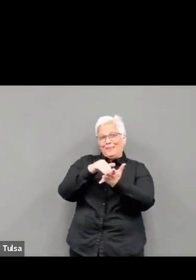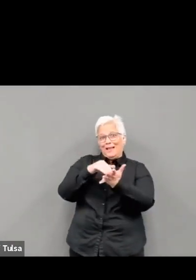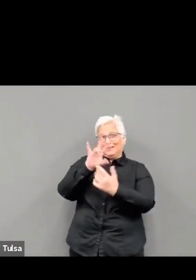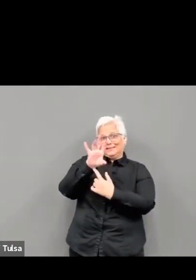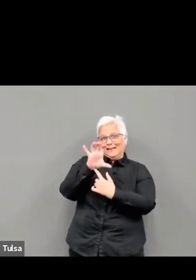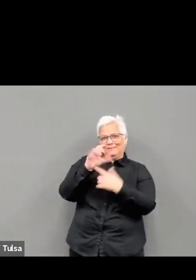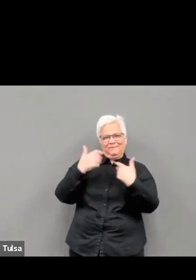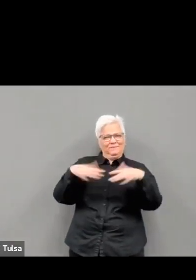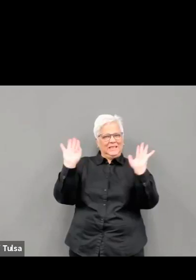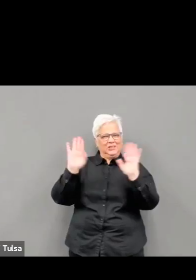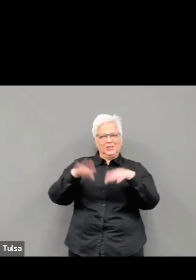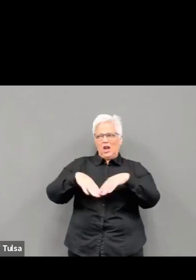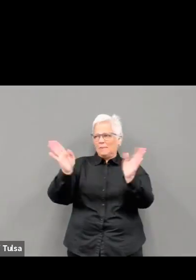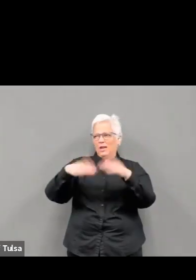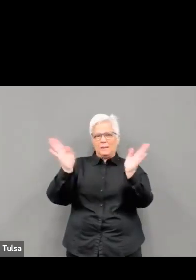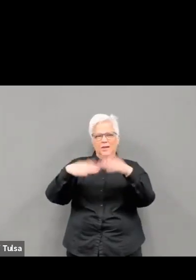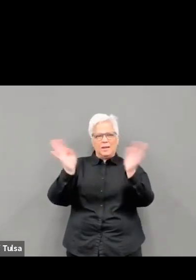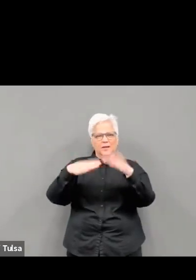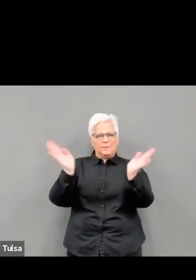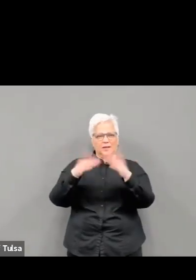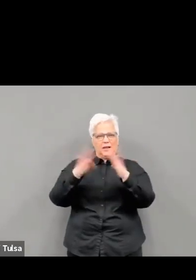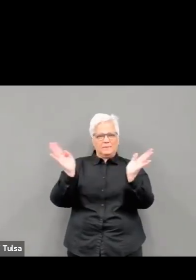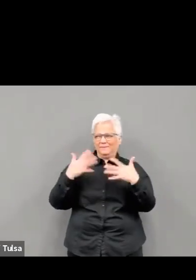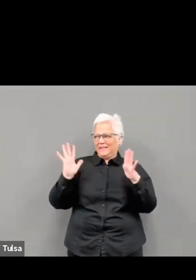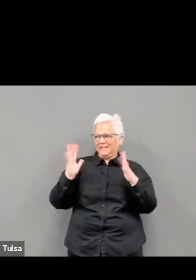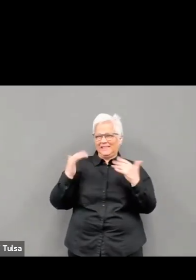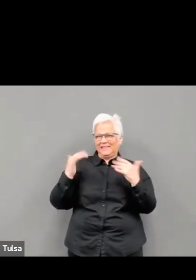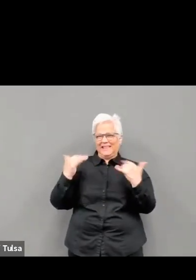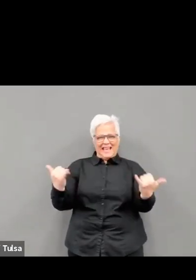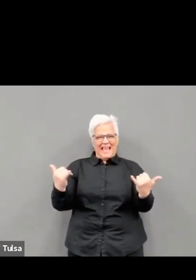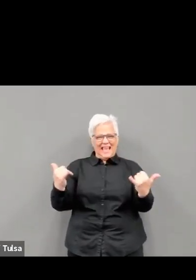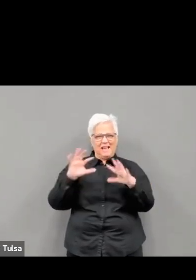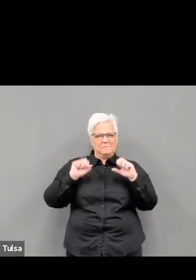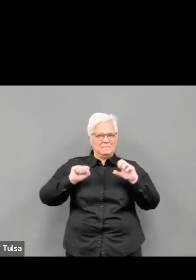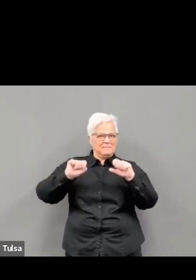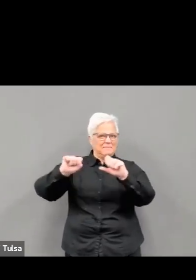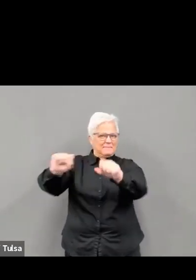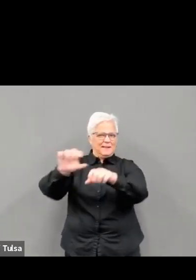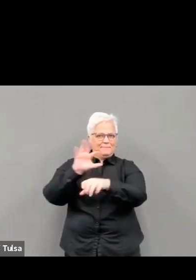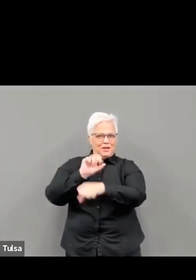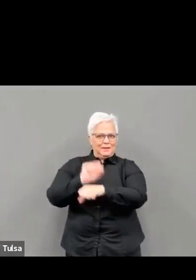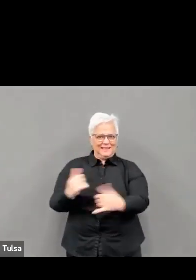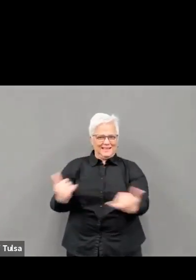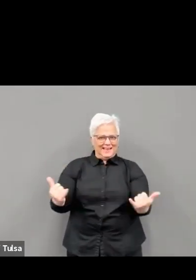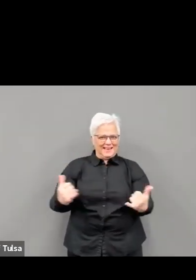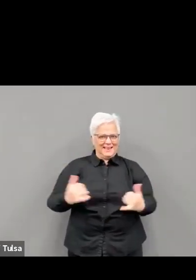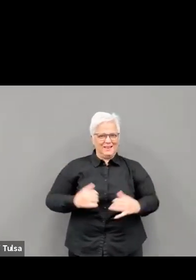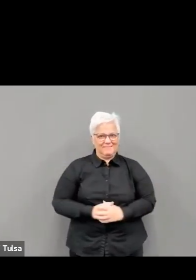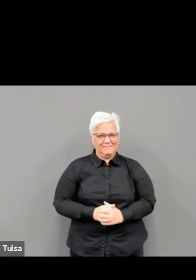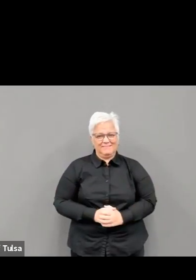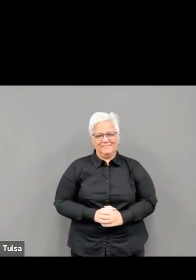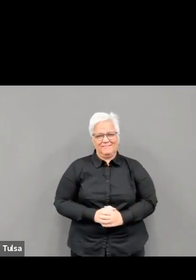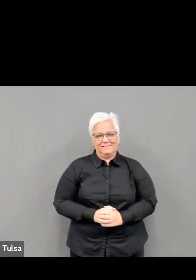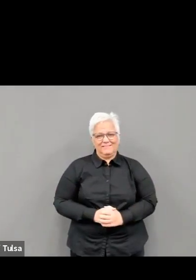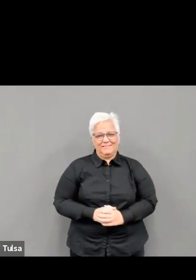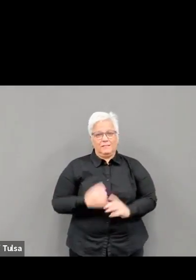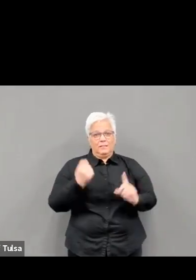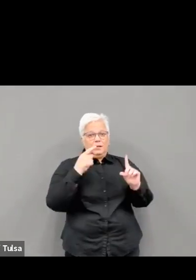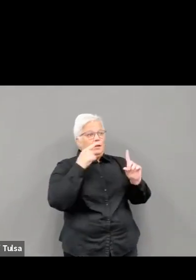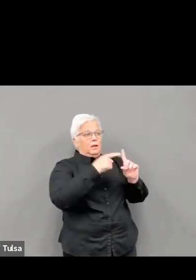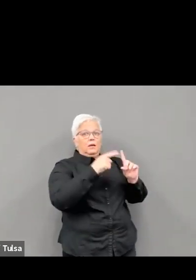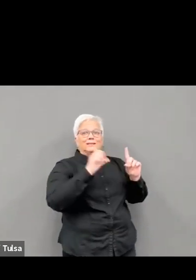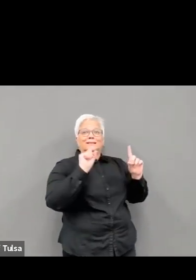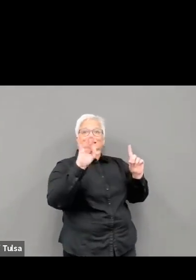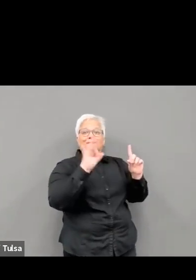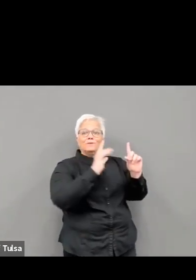Francis Health System, Total Wellness, and Passport Health have vaccinated close to 7,900 teachers so far,